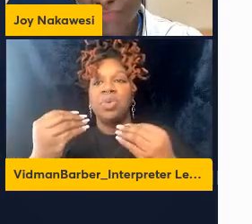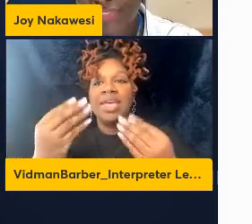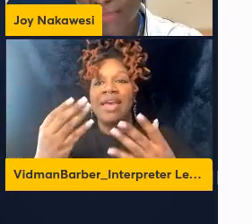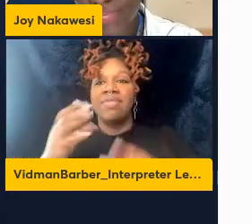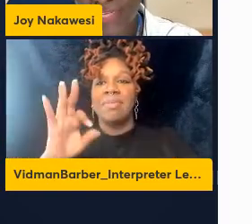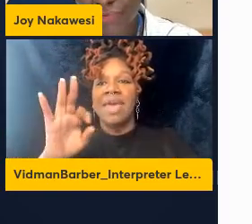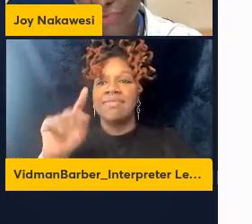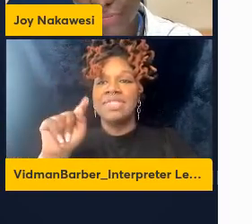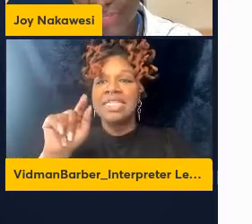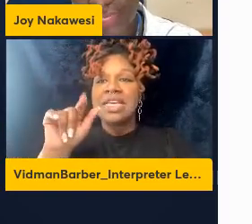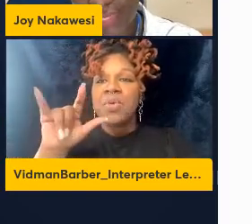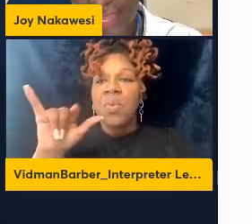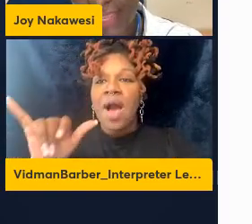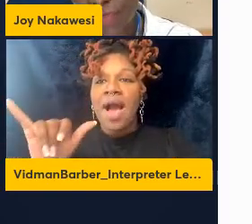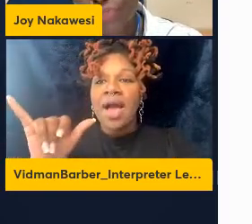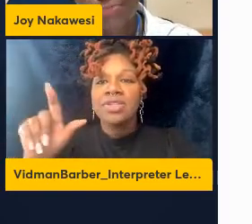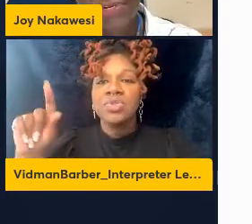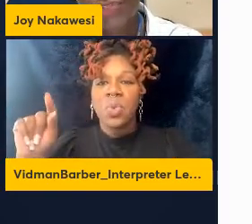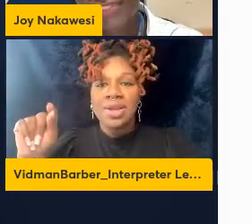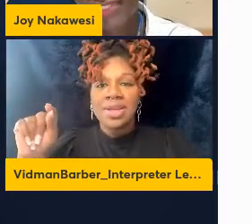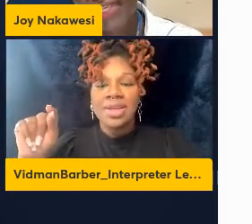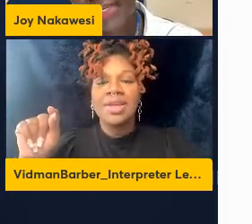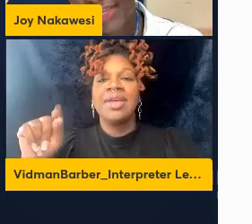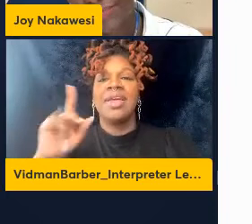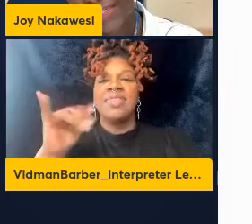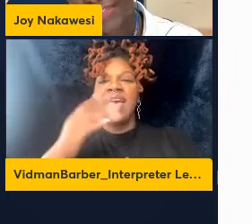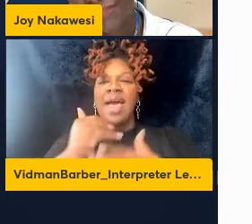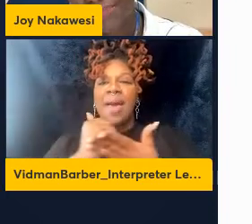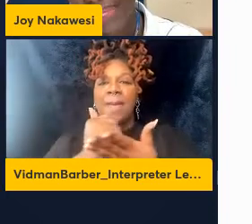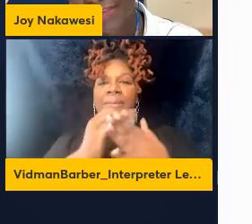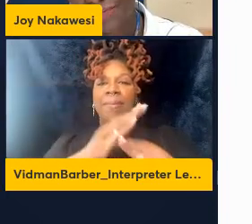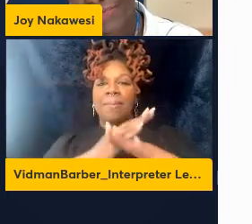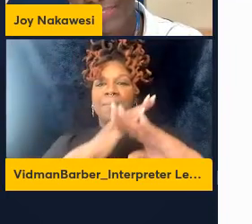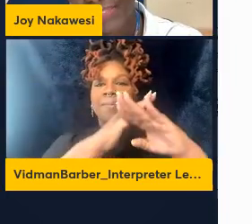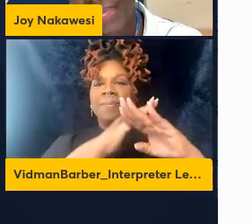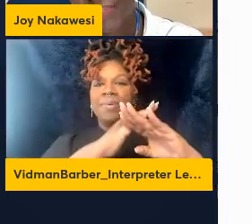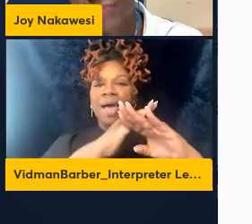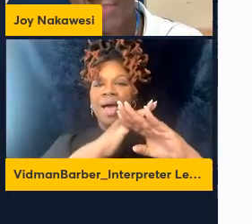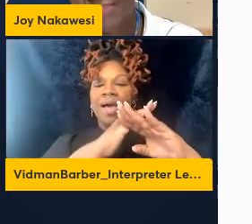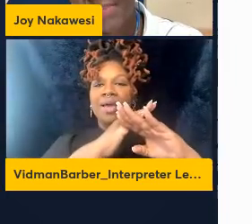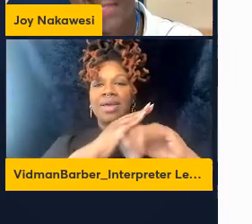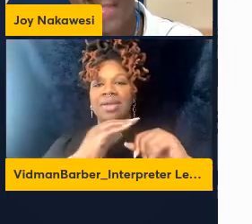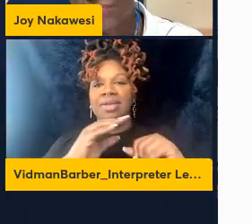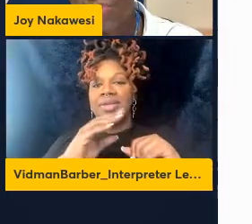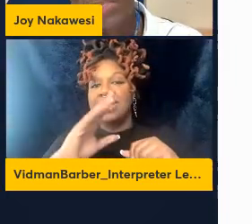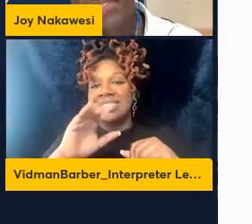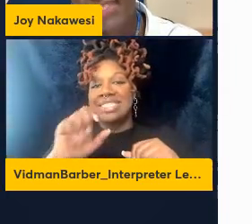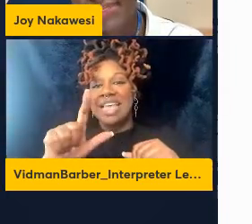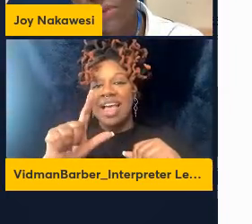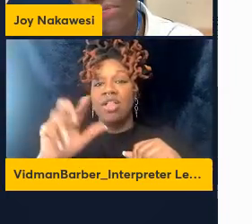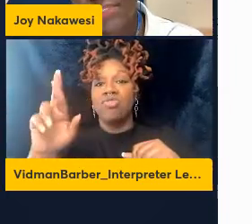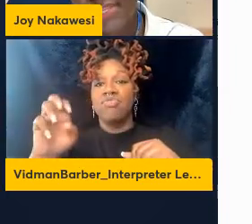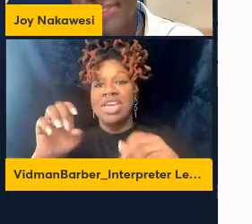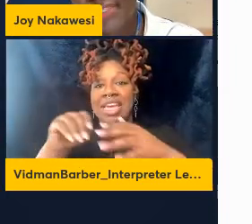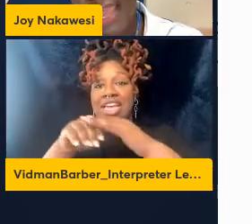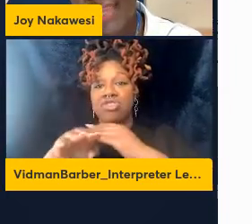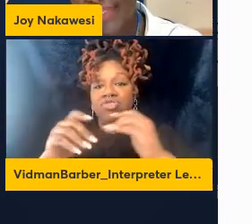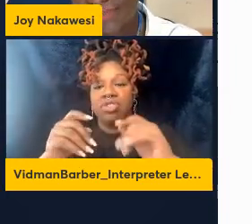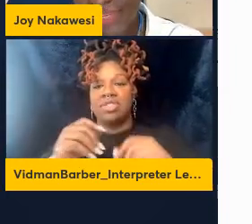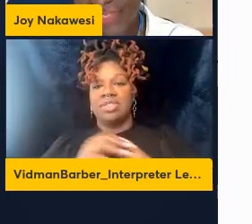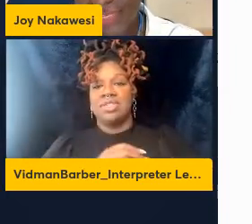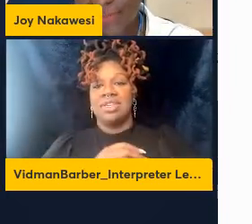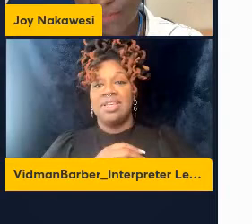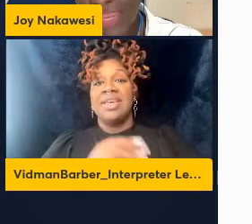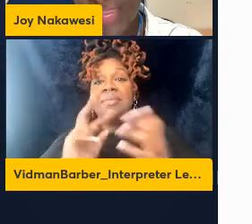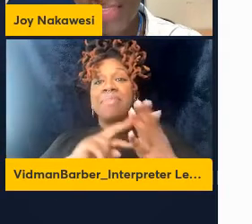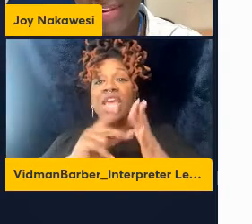phosphate receptor down regulator which blocks the cell egress from the lymph nodes so this means that all cells that are